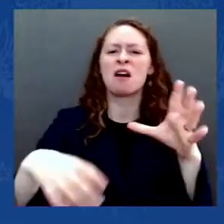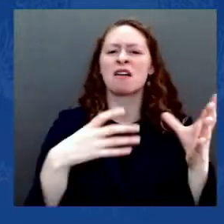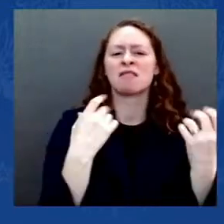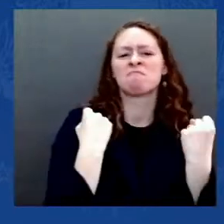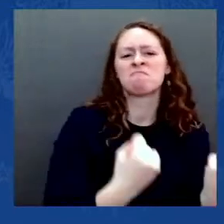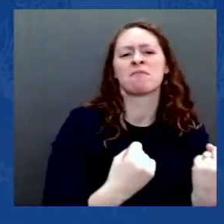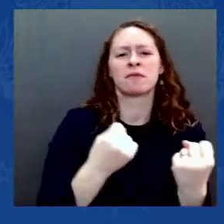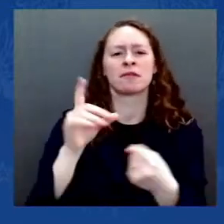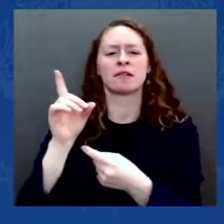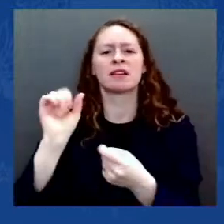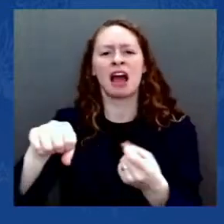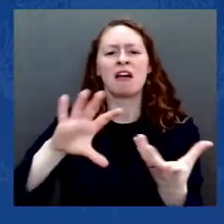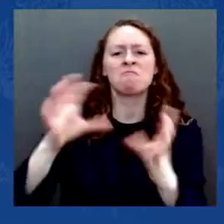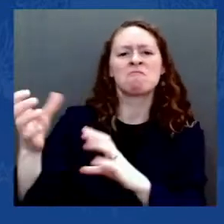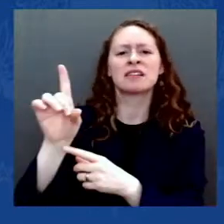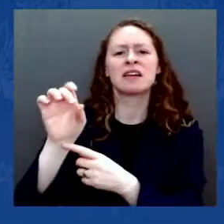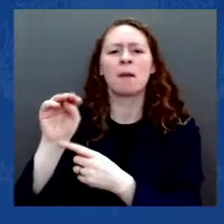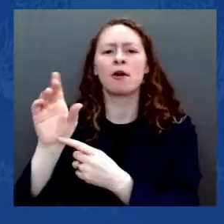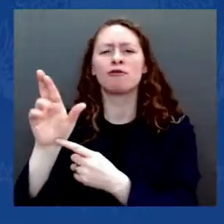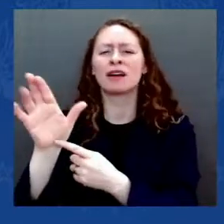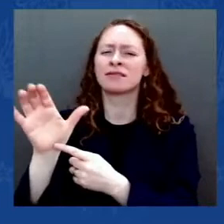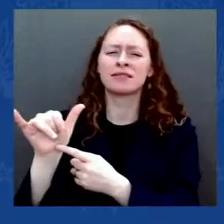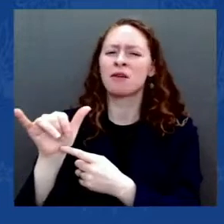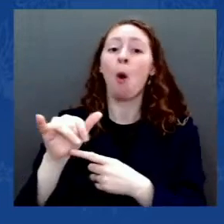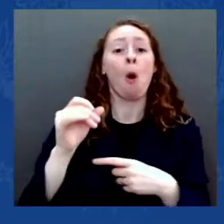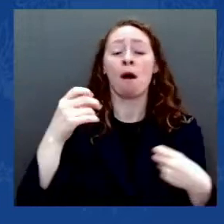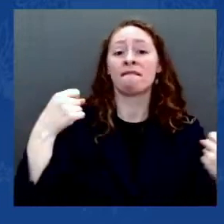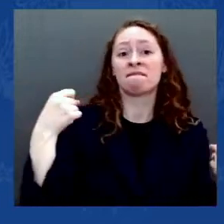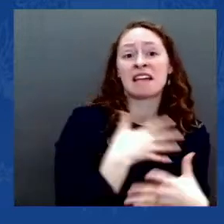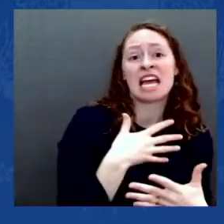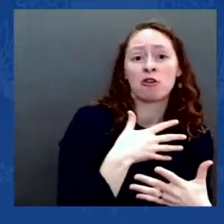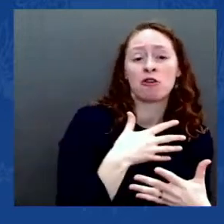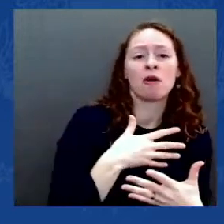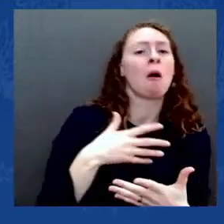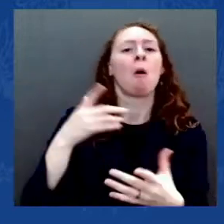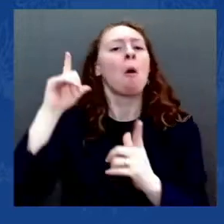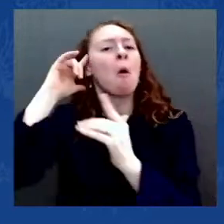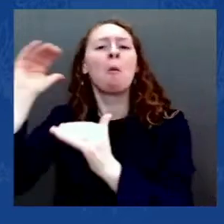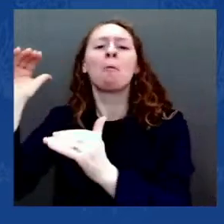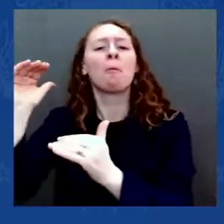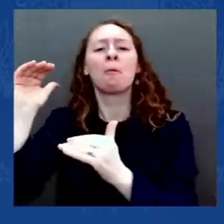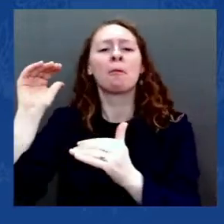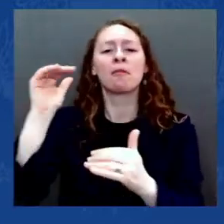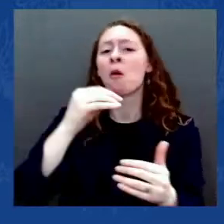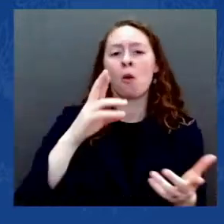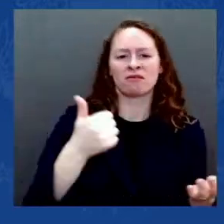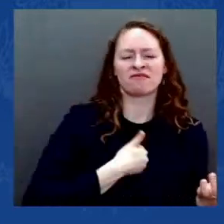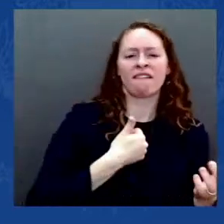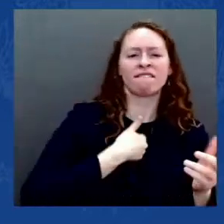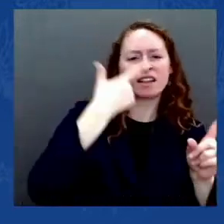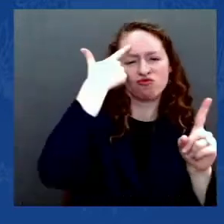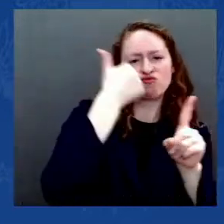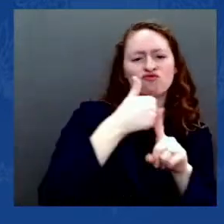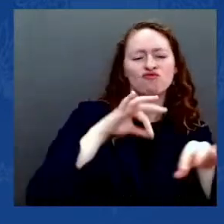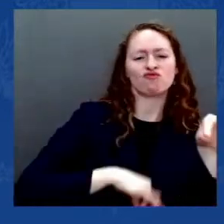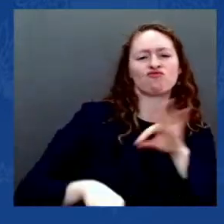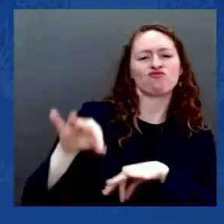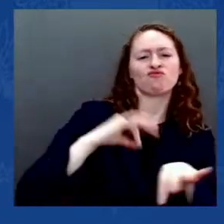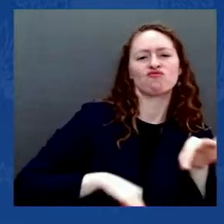Make no mistake about it, we're living at an inflection point in history, both at home and abroad.